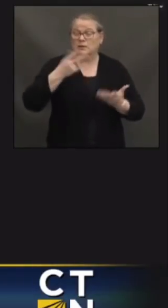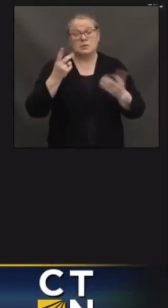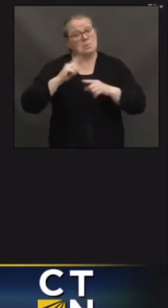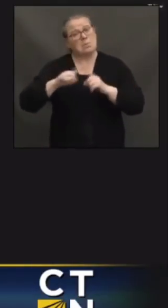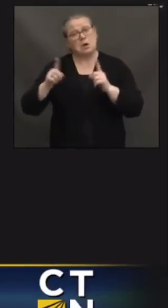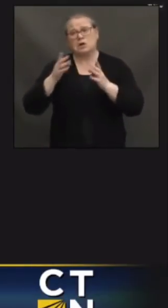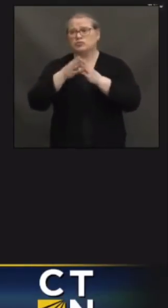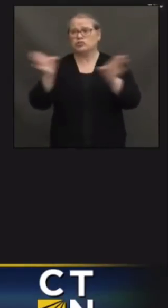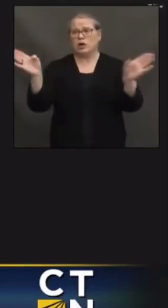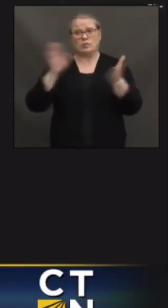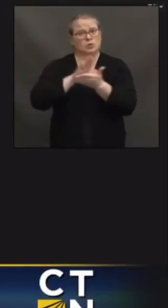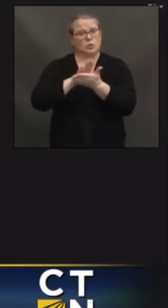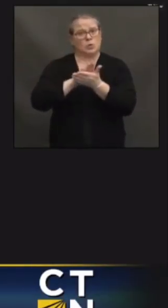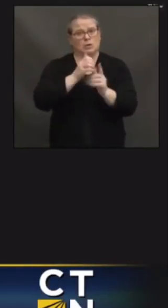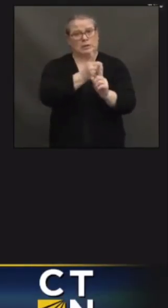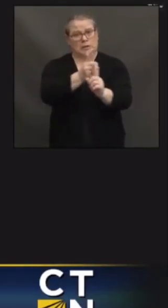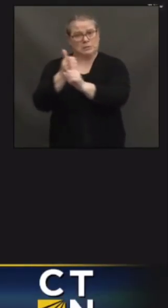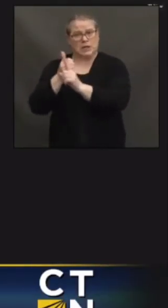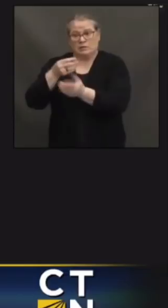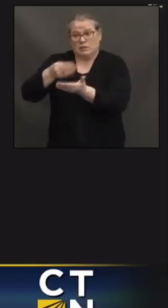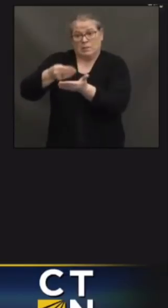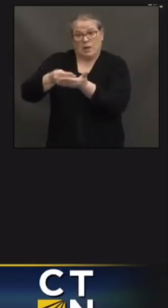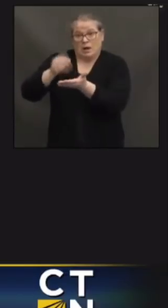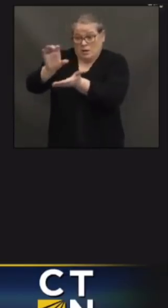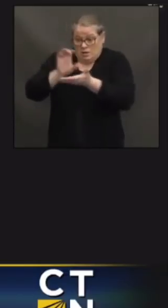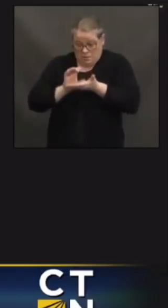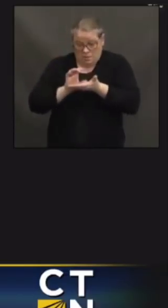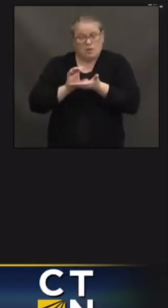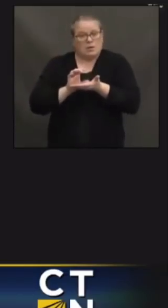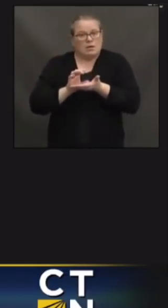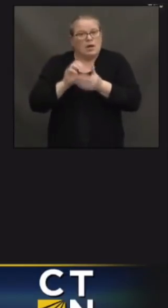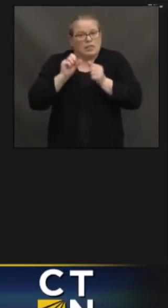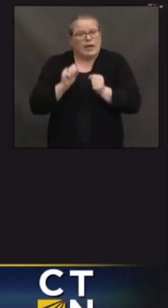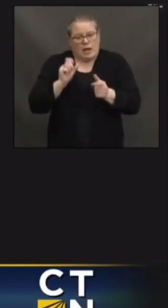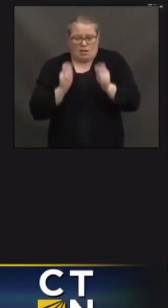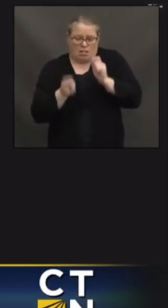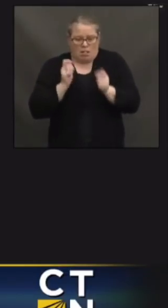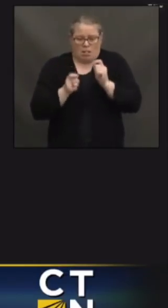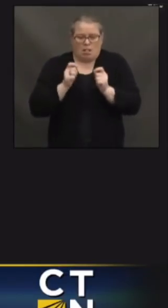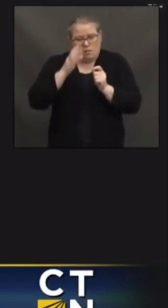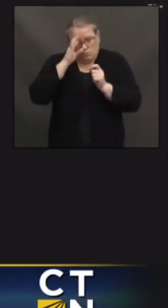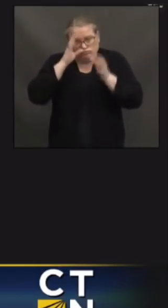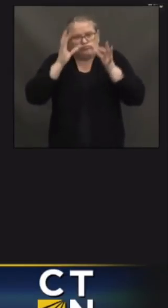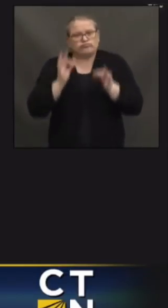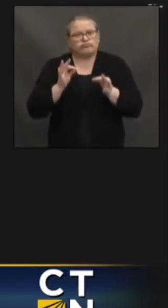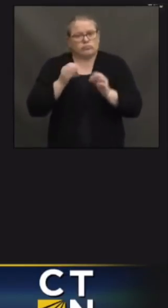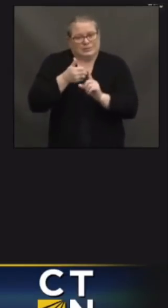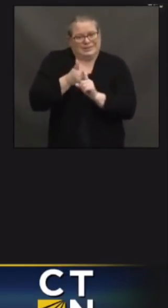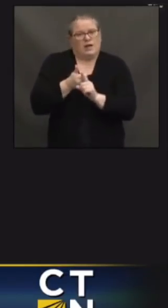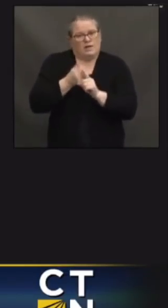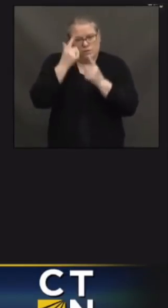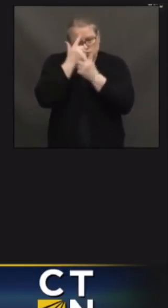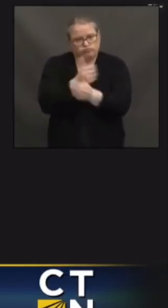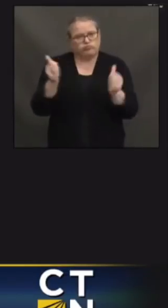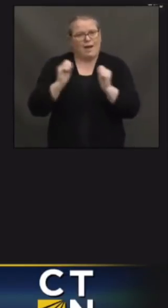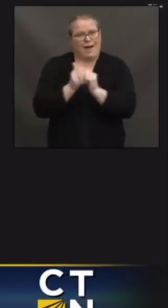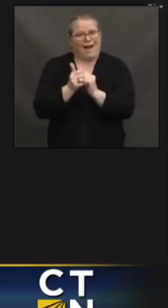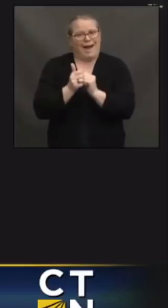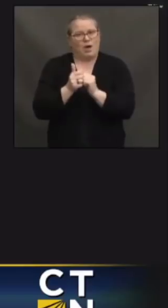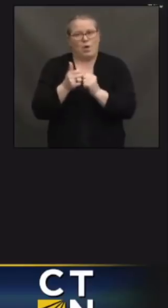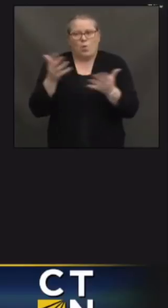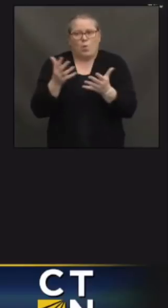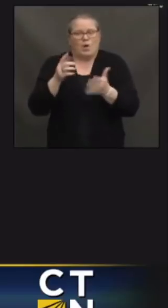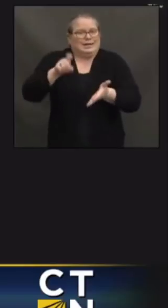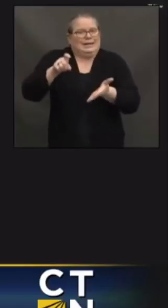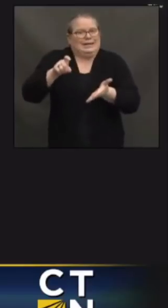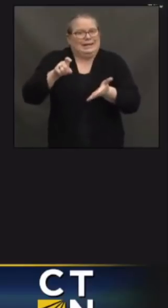are going to be able to, you know, fit these dollars to their particular needs. You know, we, you know, I think did